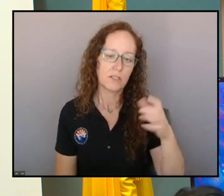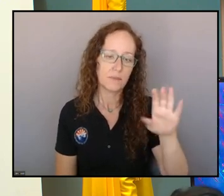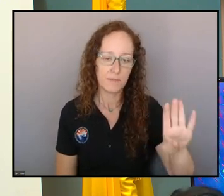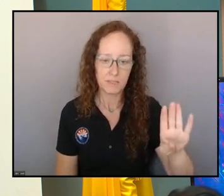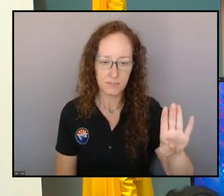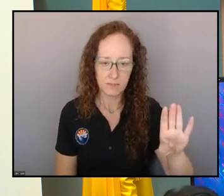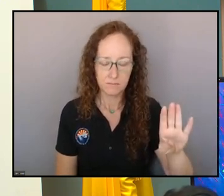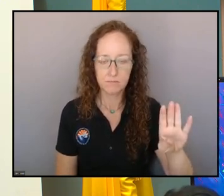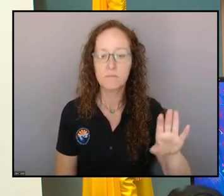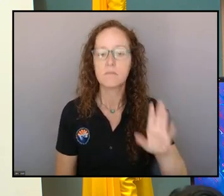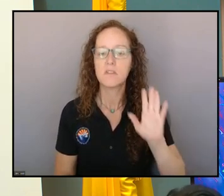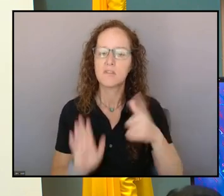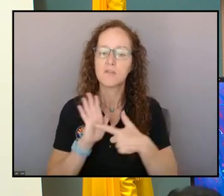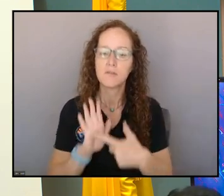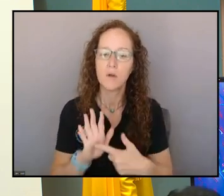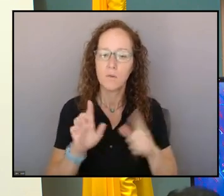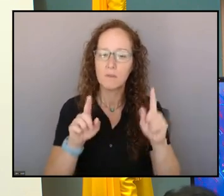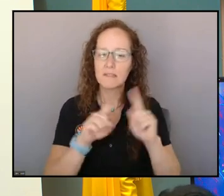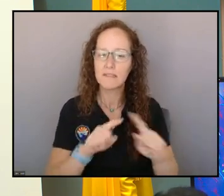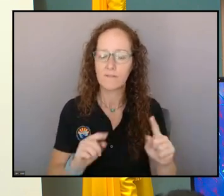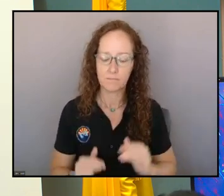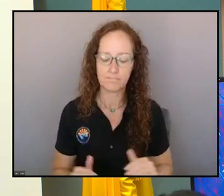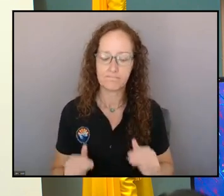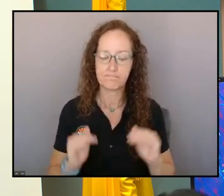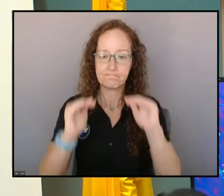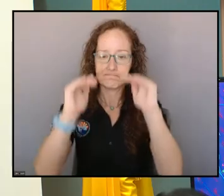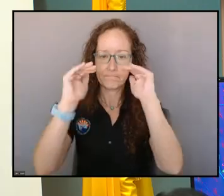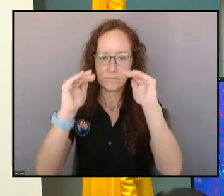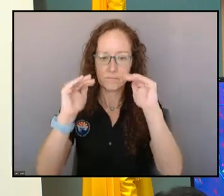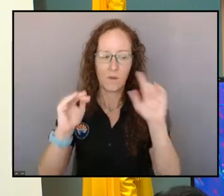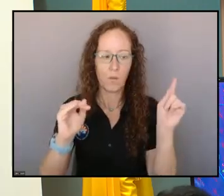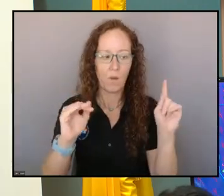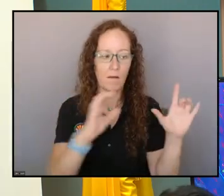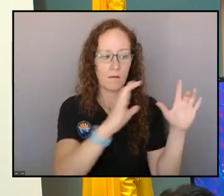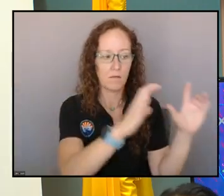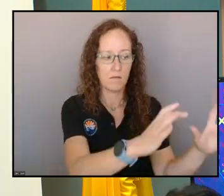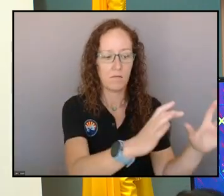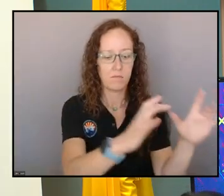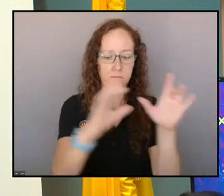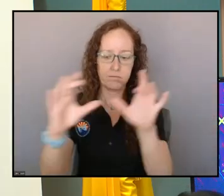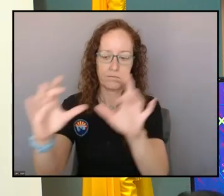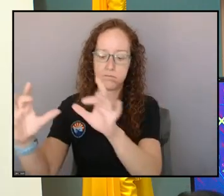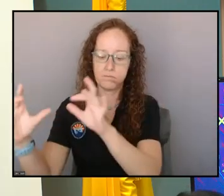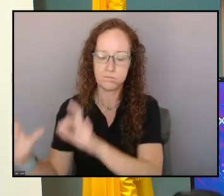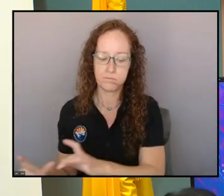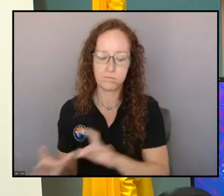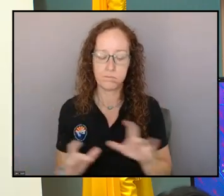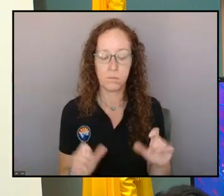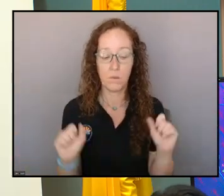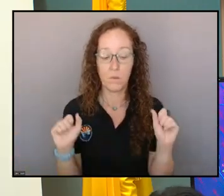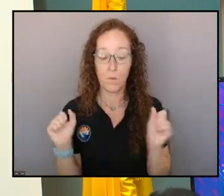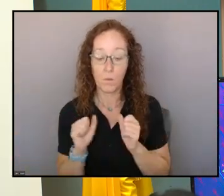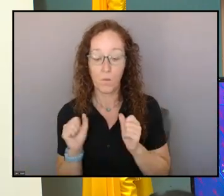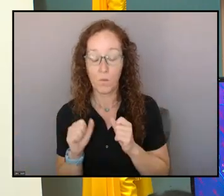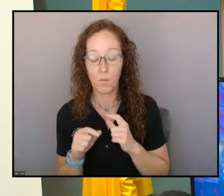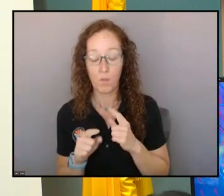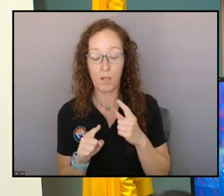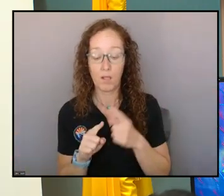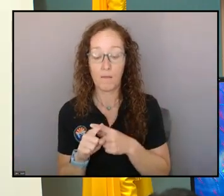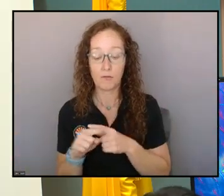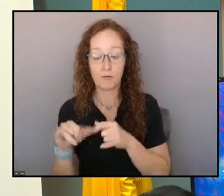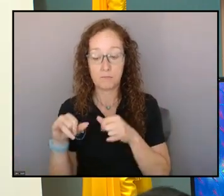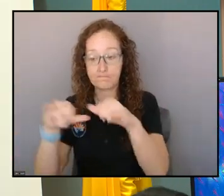what different pockets of cooler temperatures or warmer temperatures or perhaps some